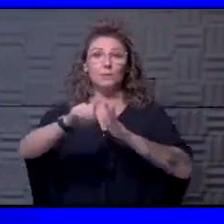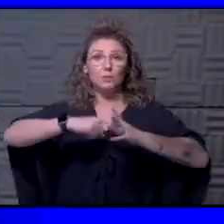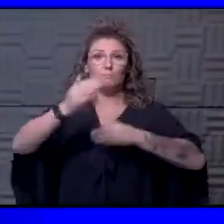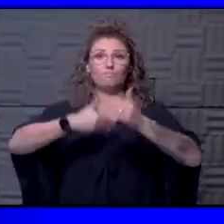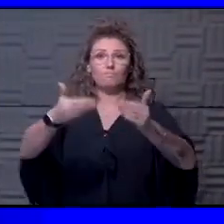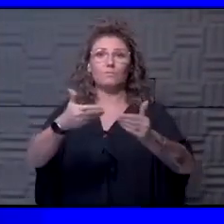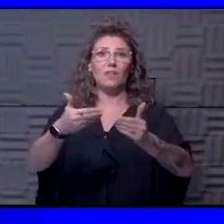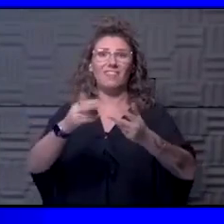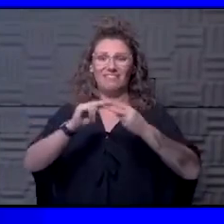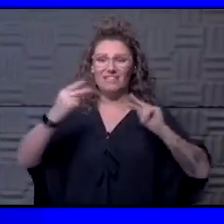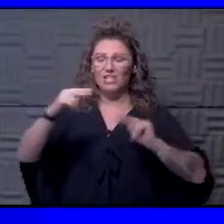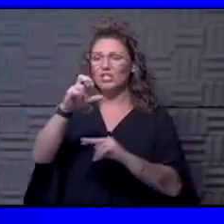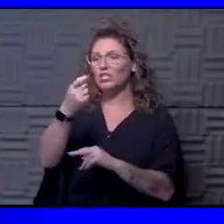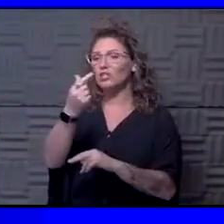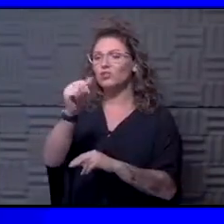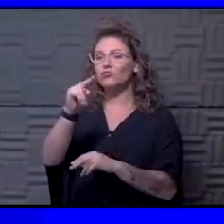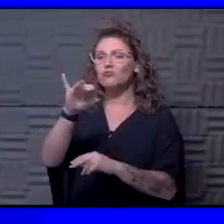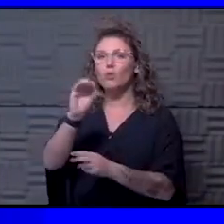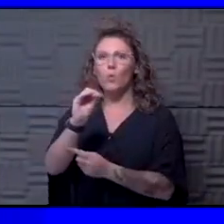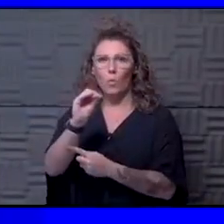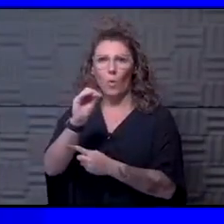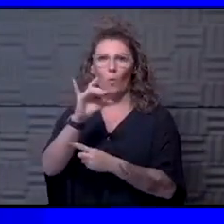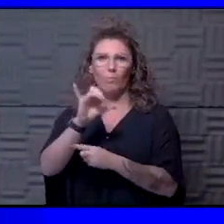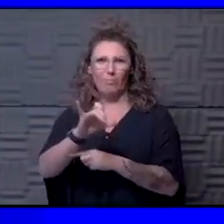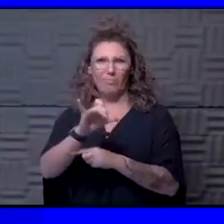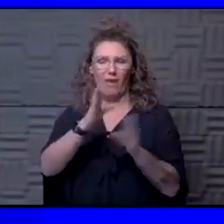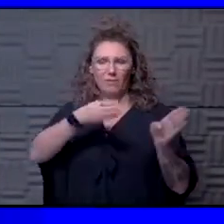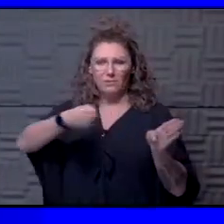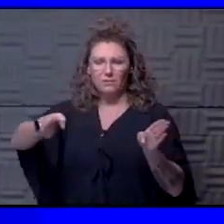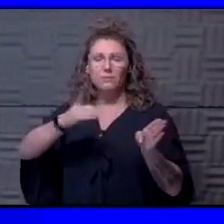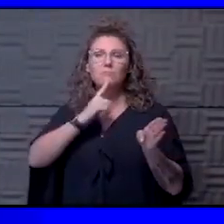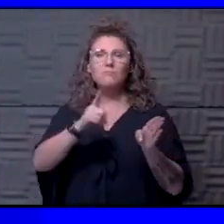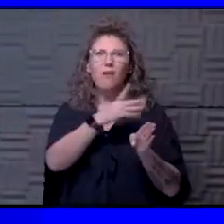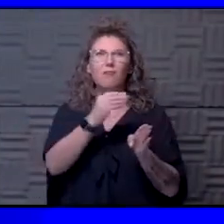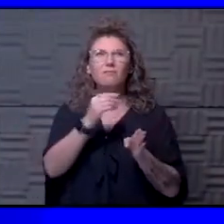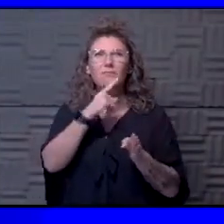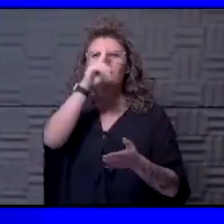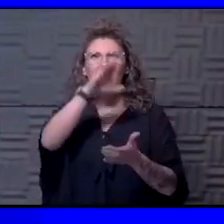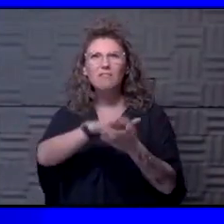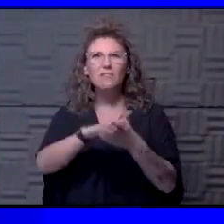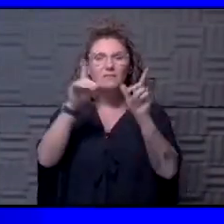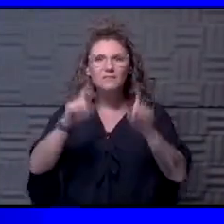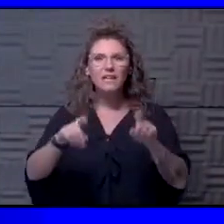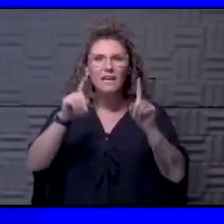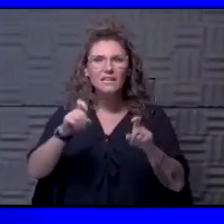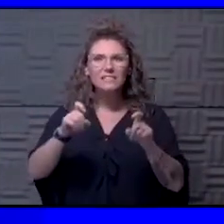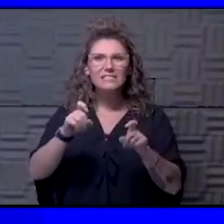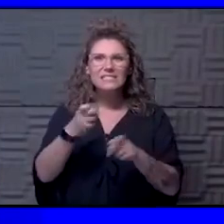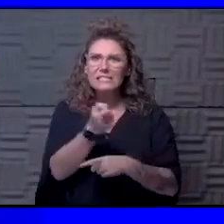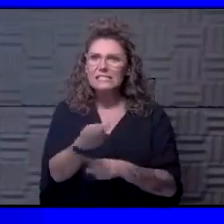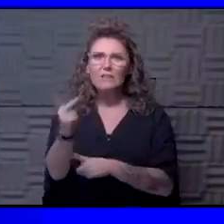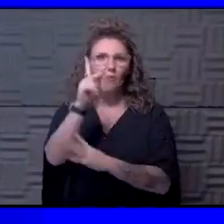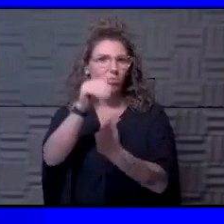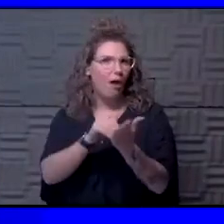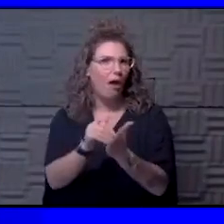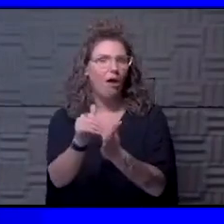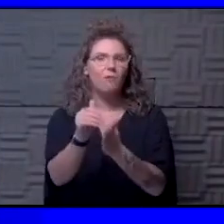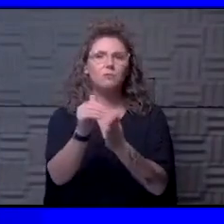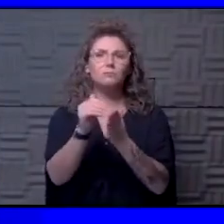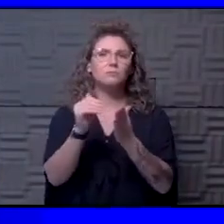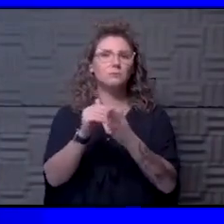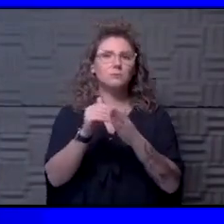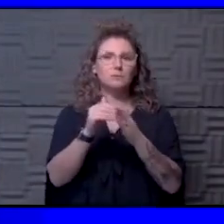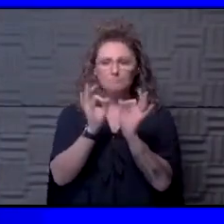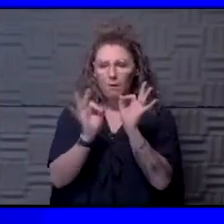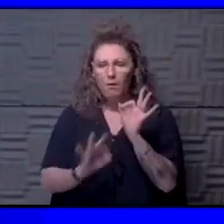sequencing. But as of yet, they had tested, I believe it was like several thousand isolates and had not found it. So but they